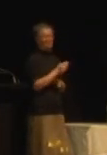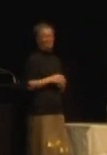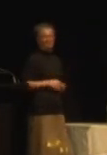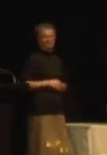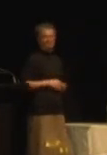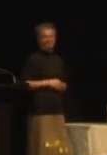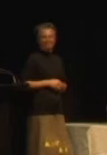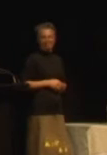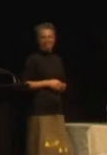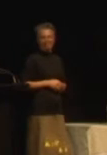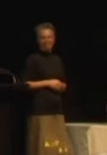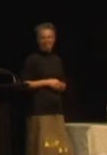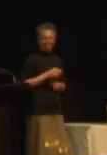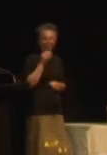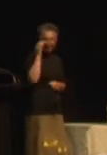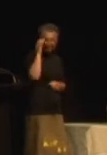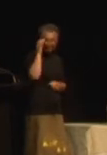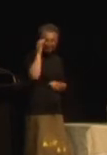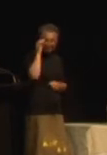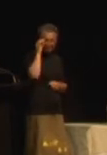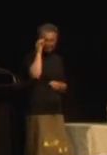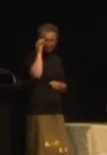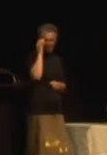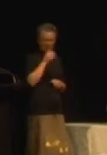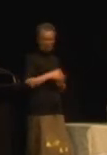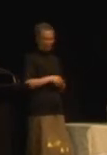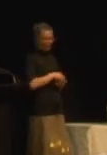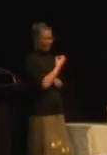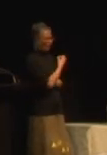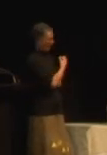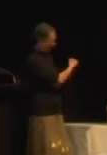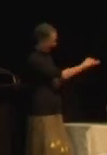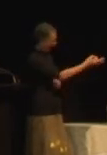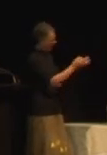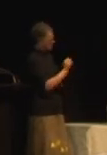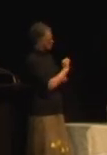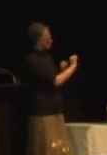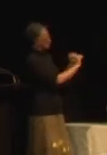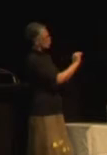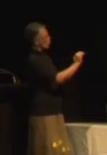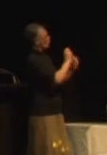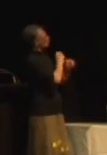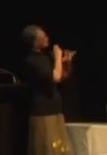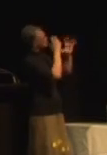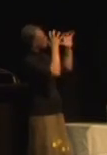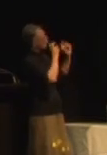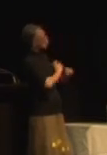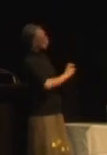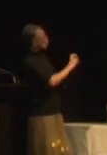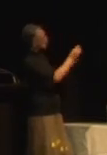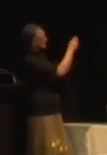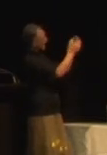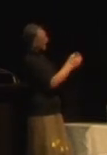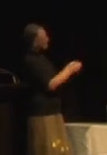We started with getting people to create their very own journey maps. It was an individual